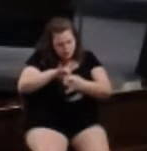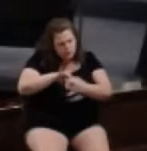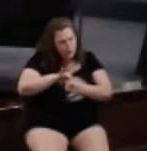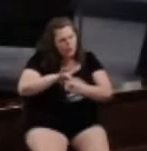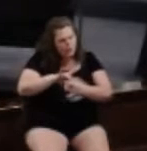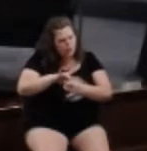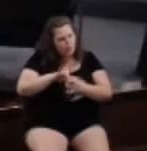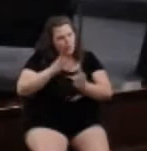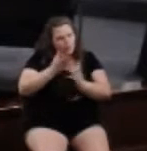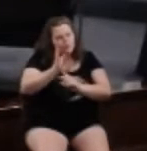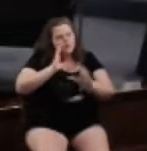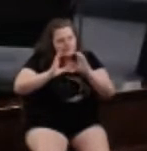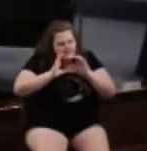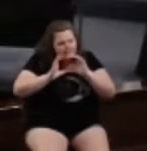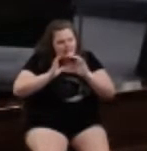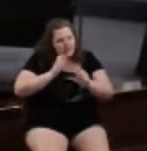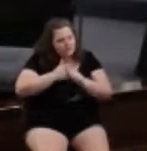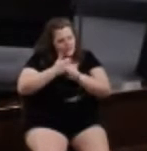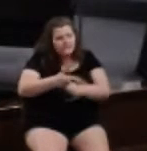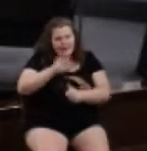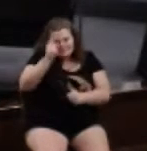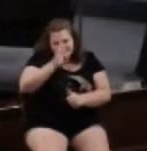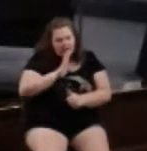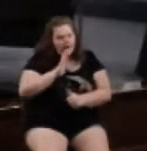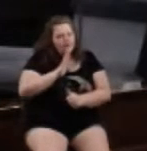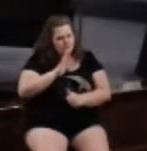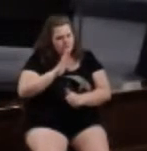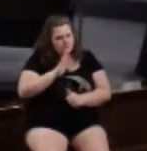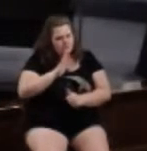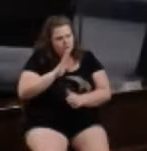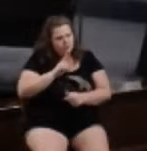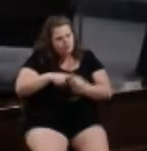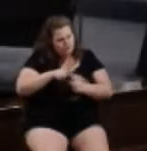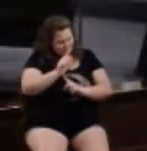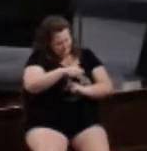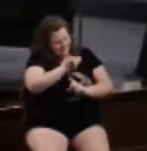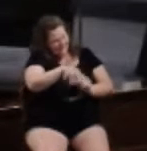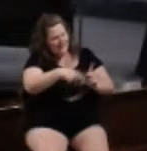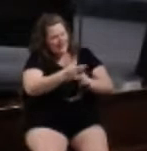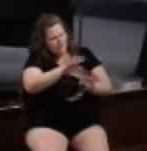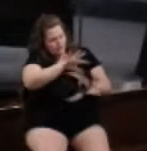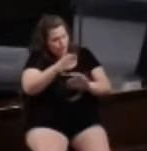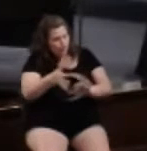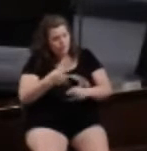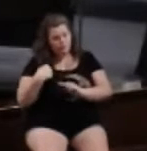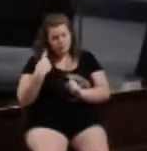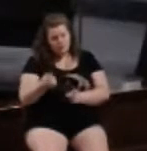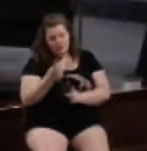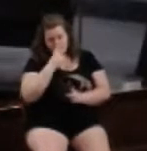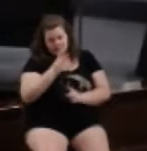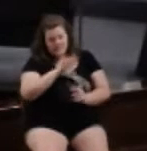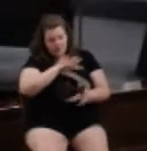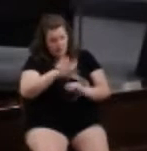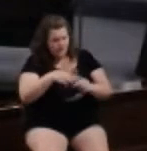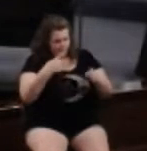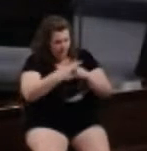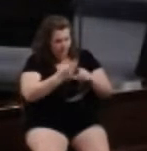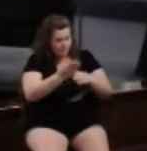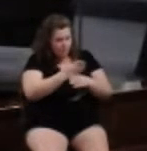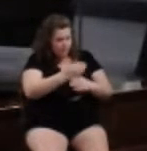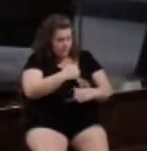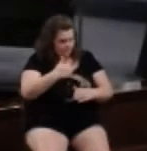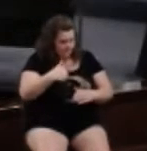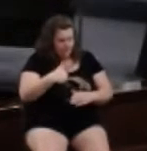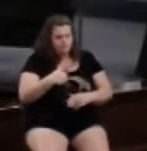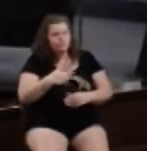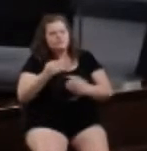Communication and following close to God is so very important to fend off this type of storm. So far, we have seen the storm of conflict between members and the storm